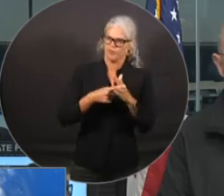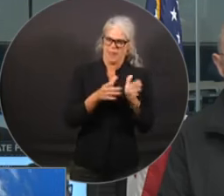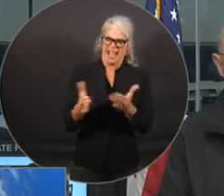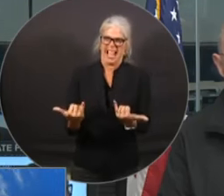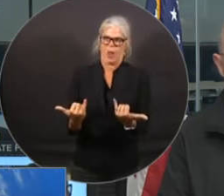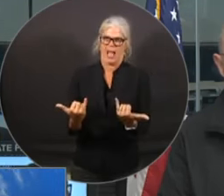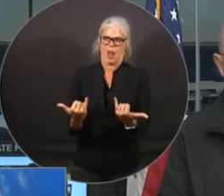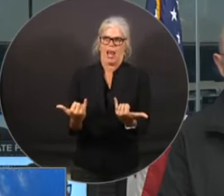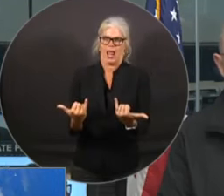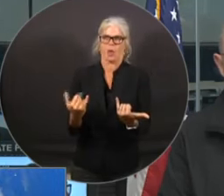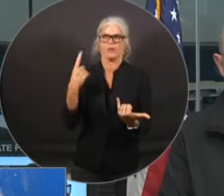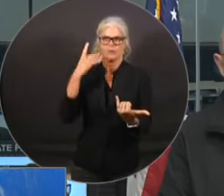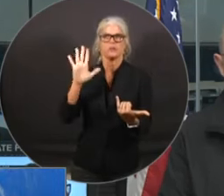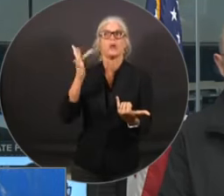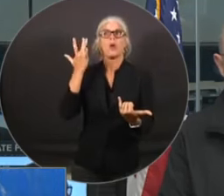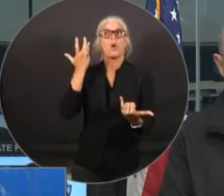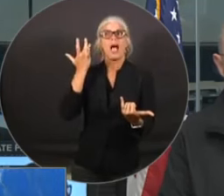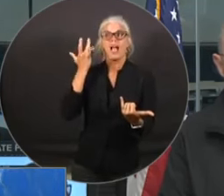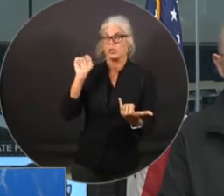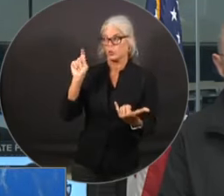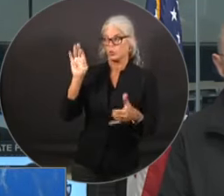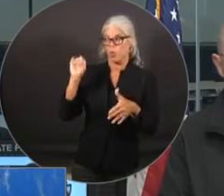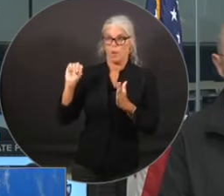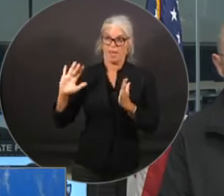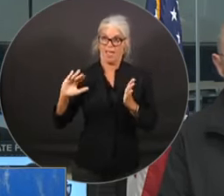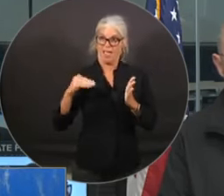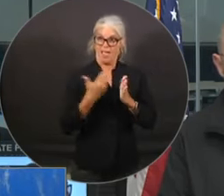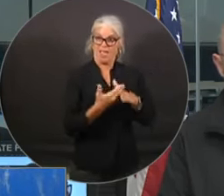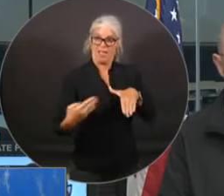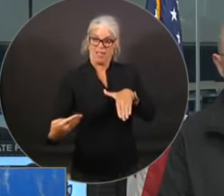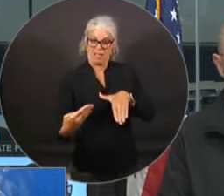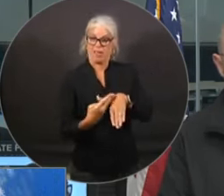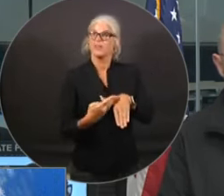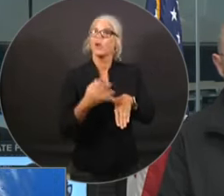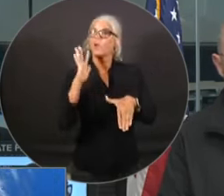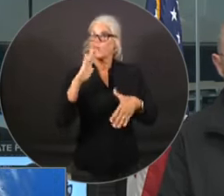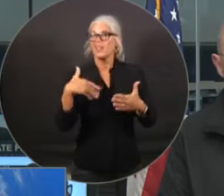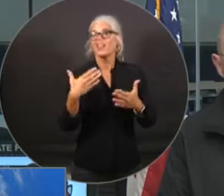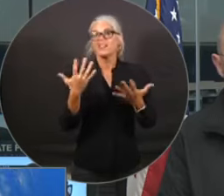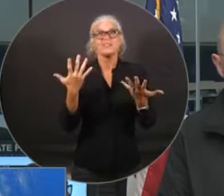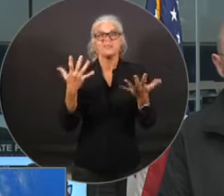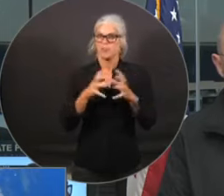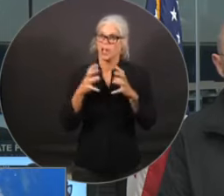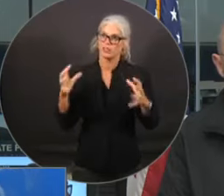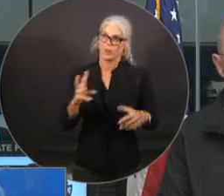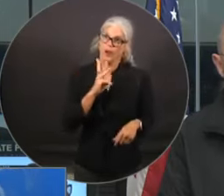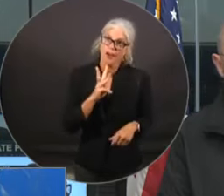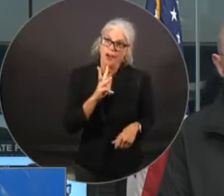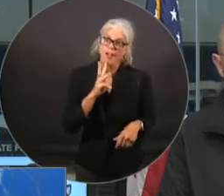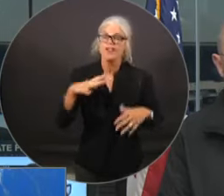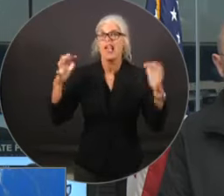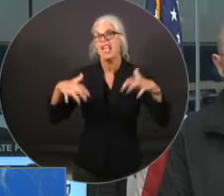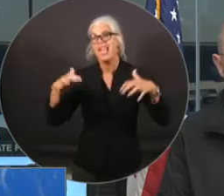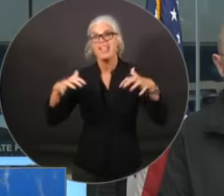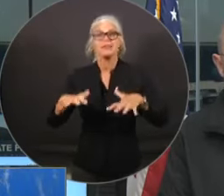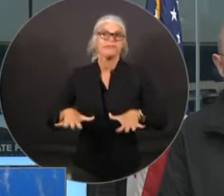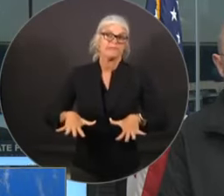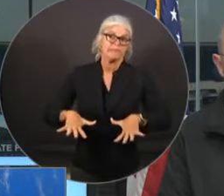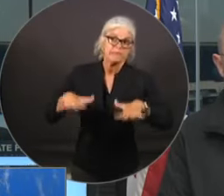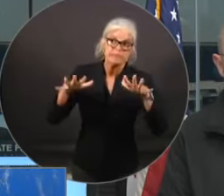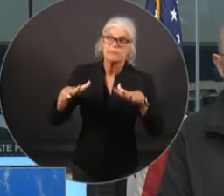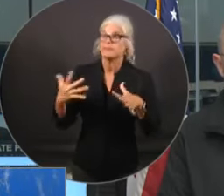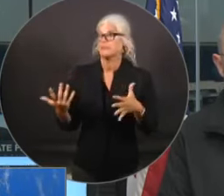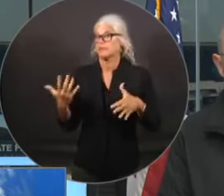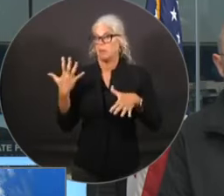comes, you may see you may get hit with an awful lot of water, a lot of rain. There may be immediate impacts that you